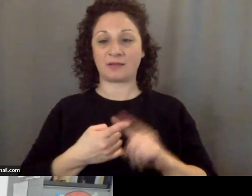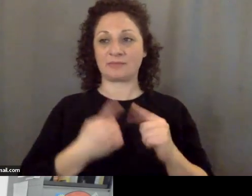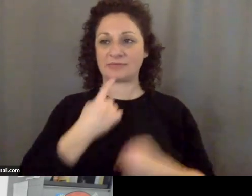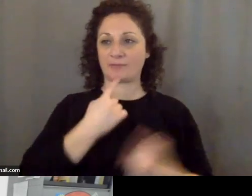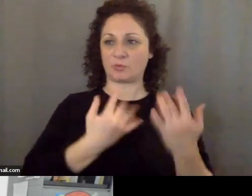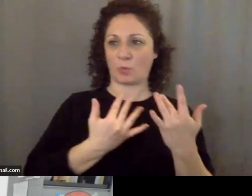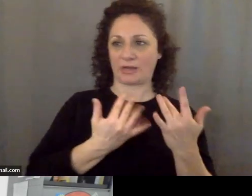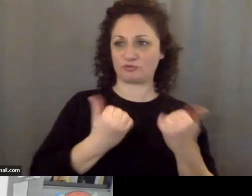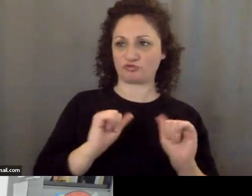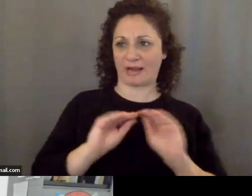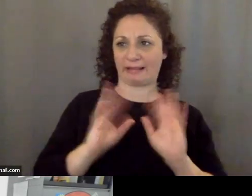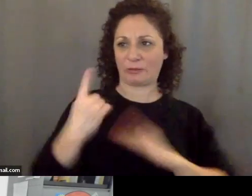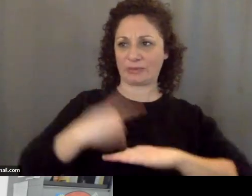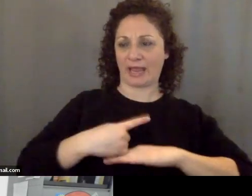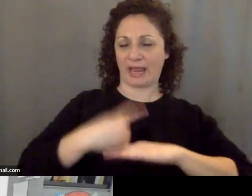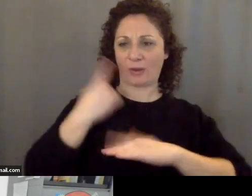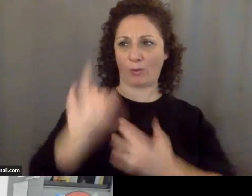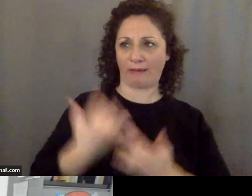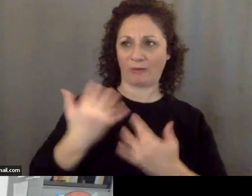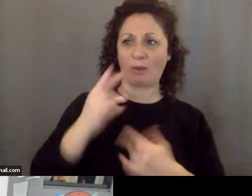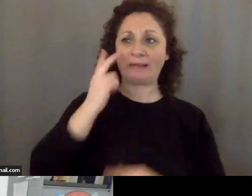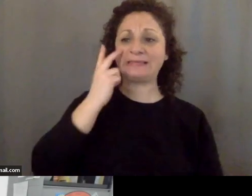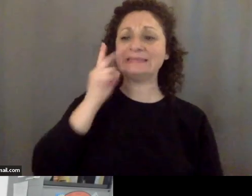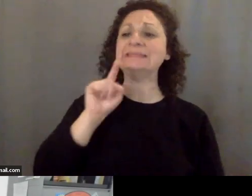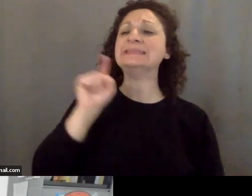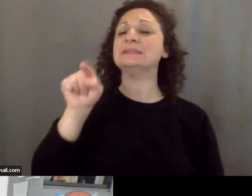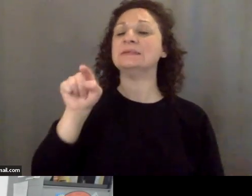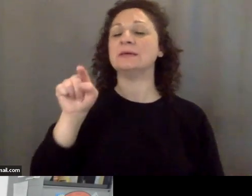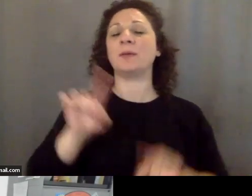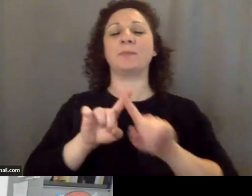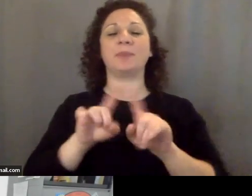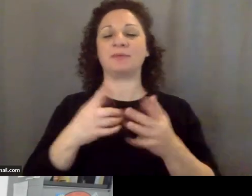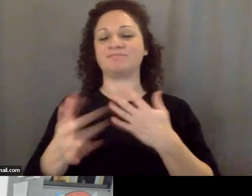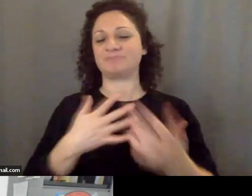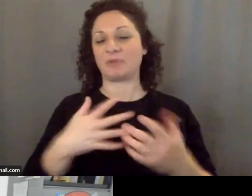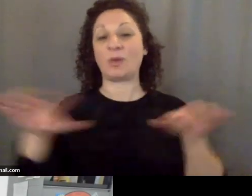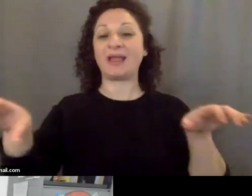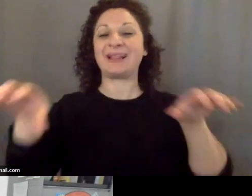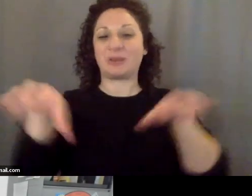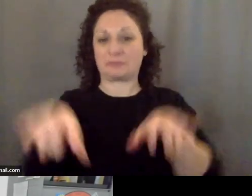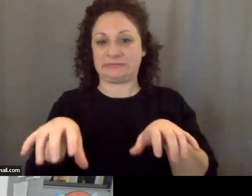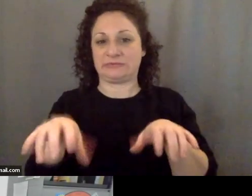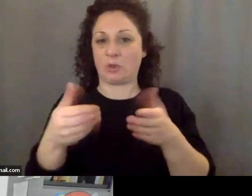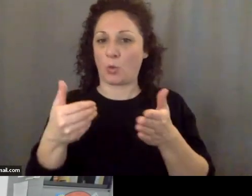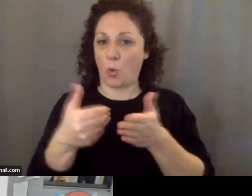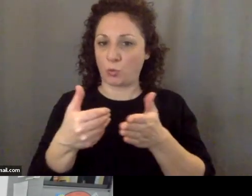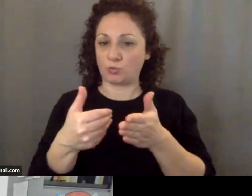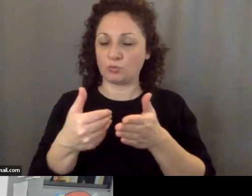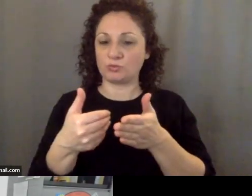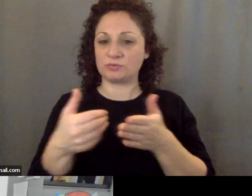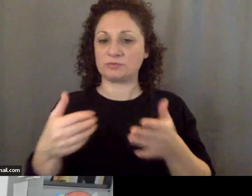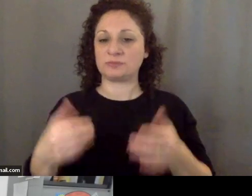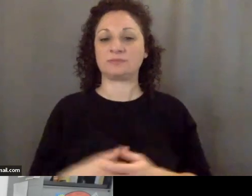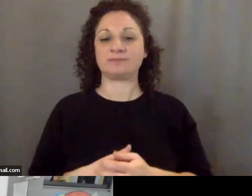in any case it is very close and what this means is that well first premise China